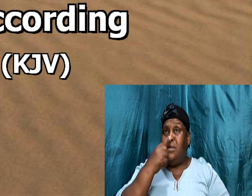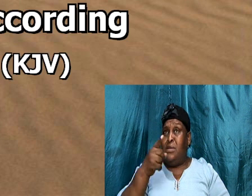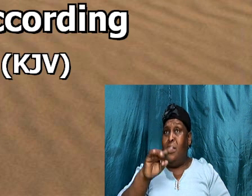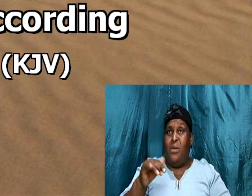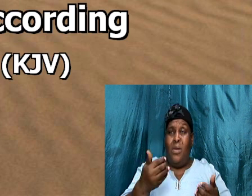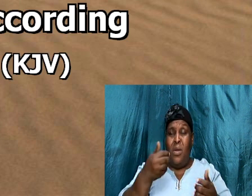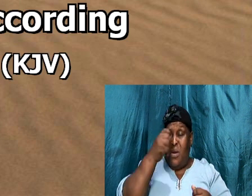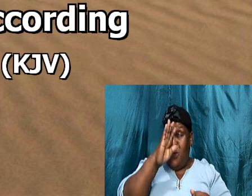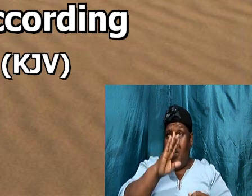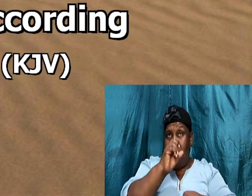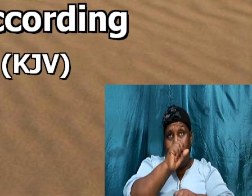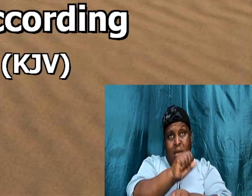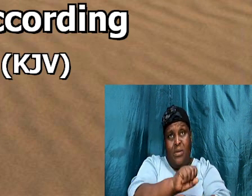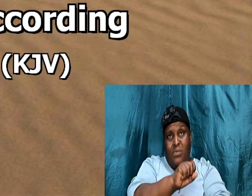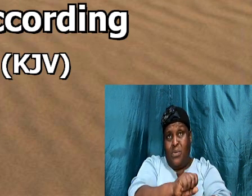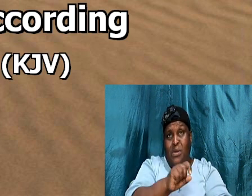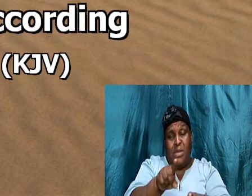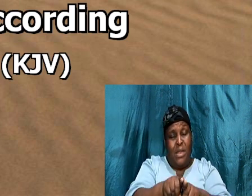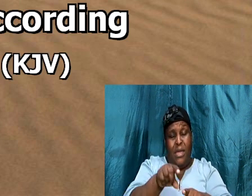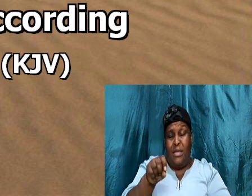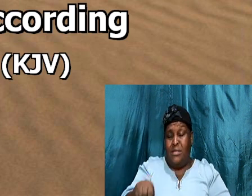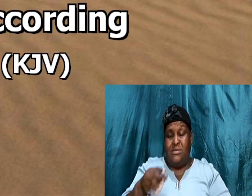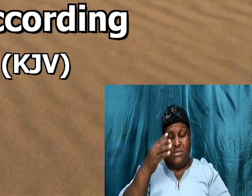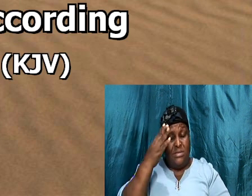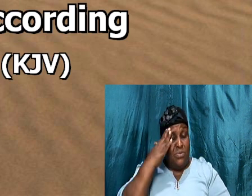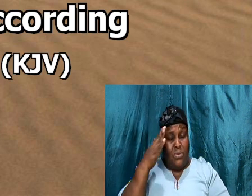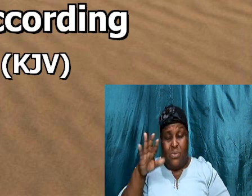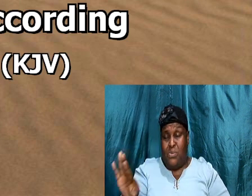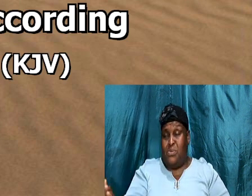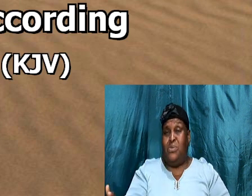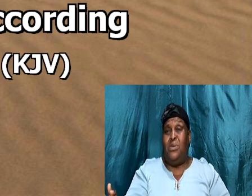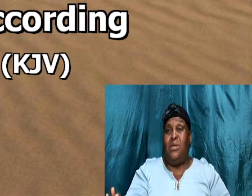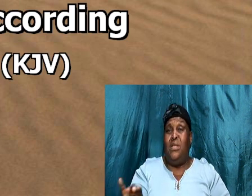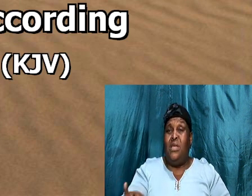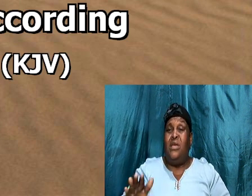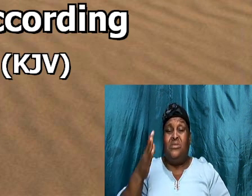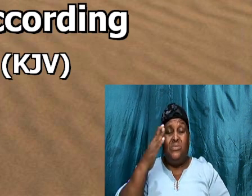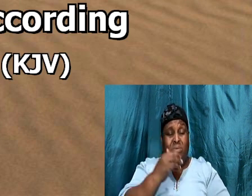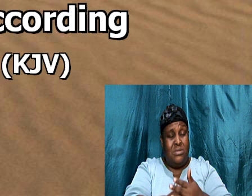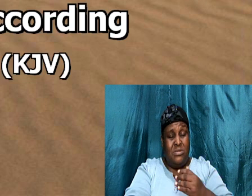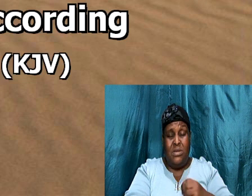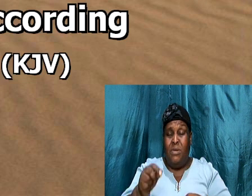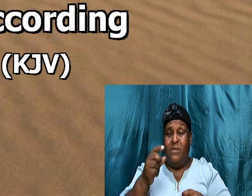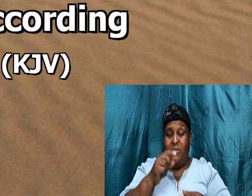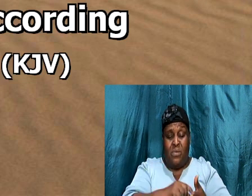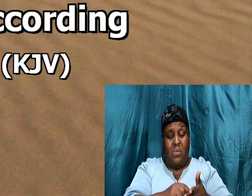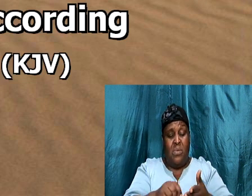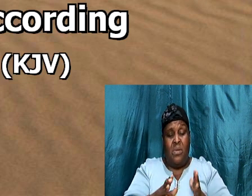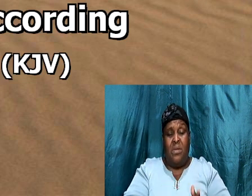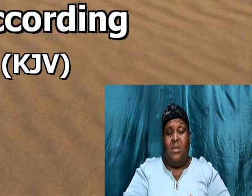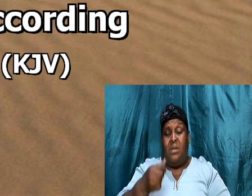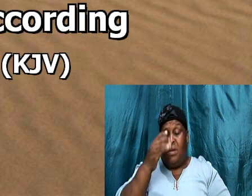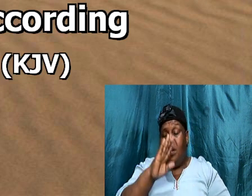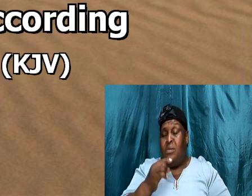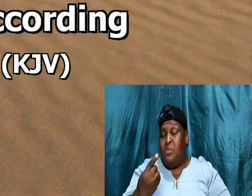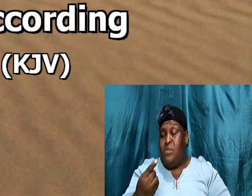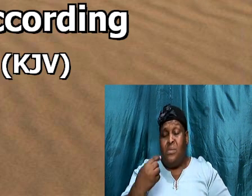how God works it like this, I don't know, and that is why, some of the writers says, God only have one will,